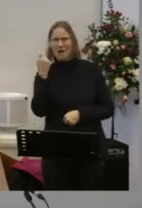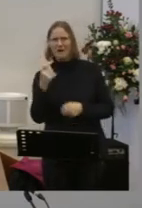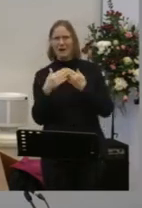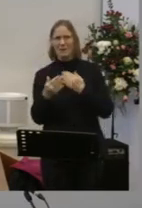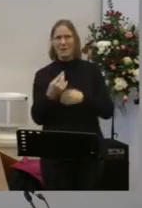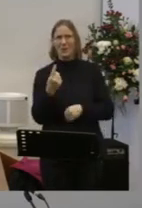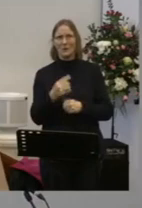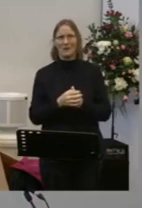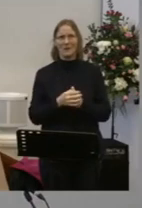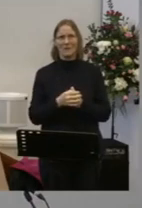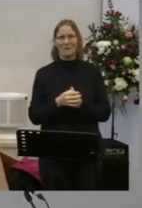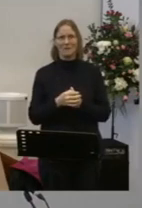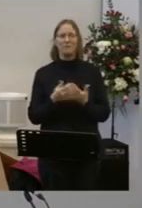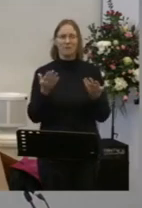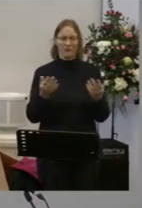One final story